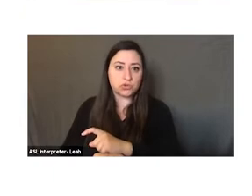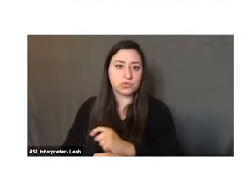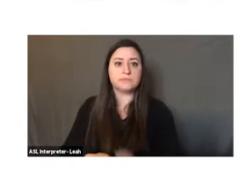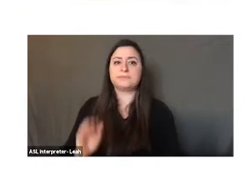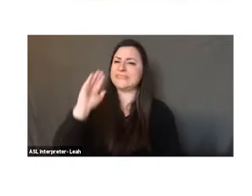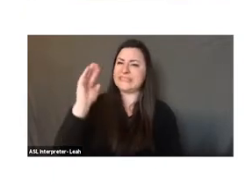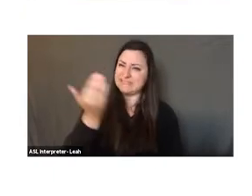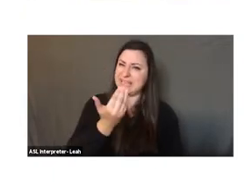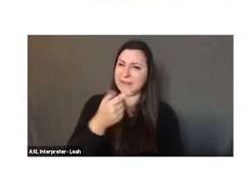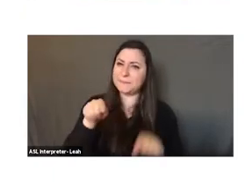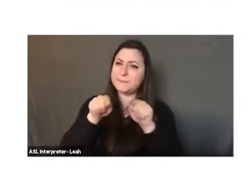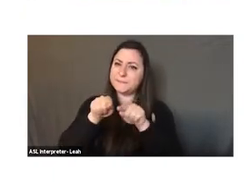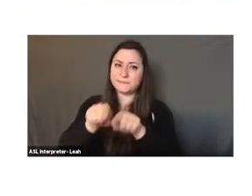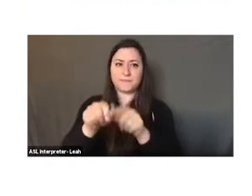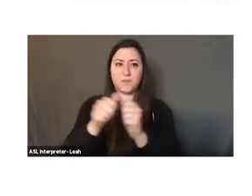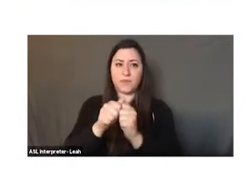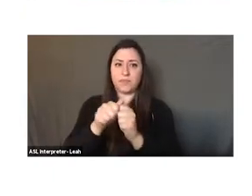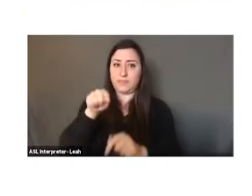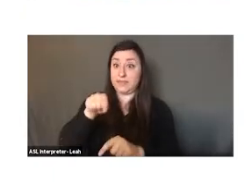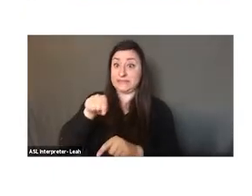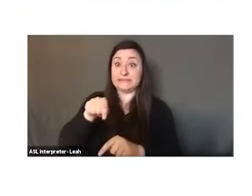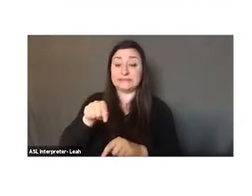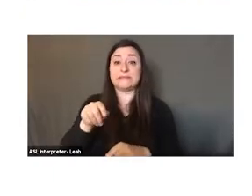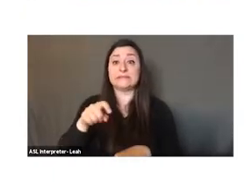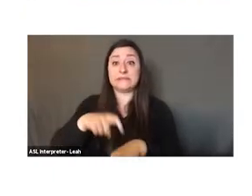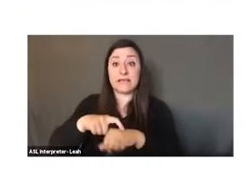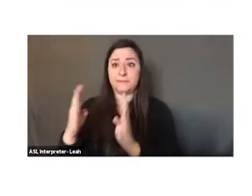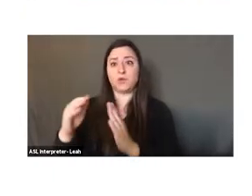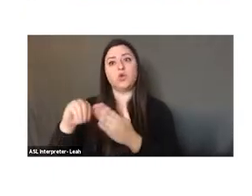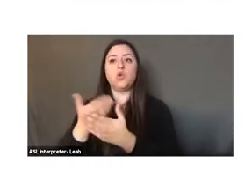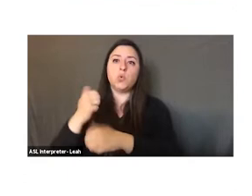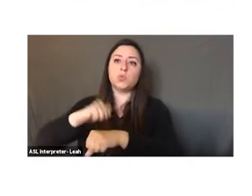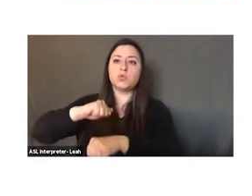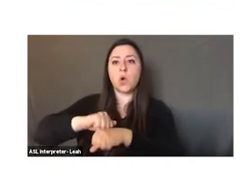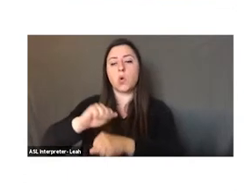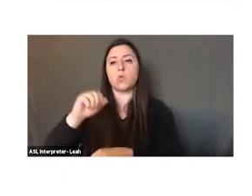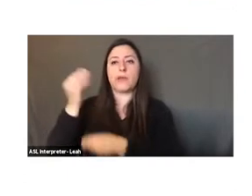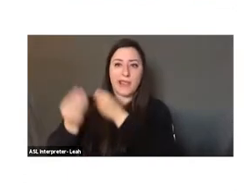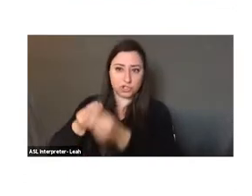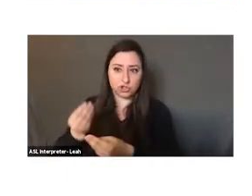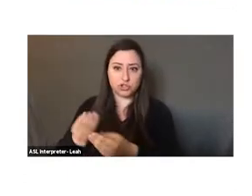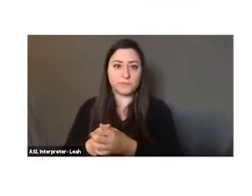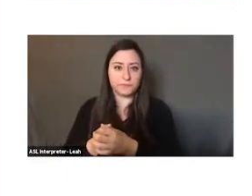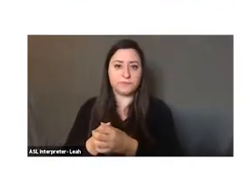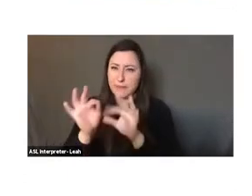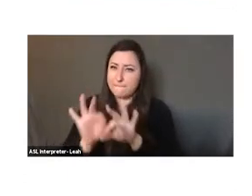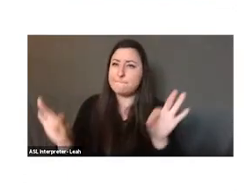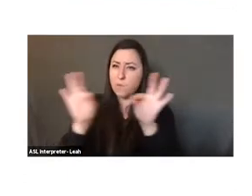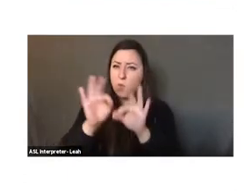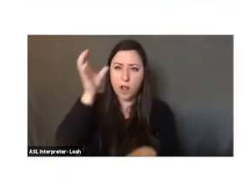seems to coincide with this period, the period of the new stone age, the neolithic. Very important